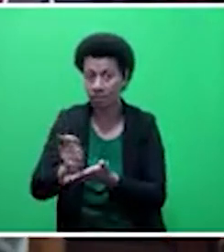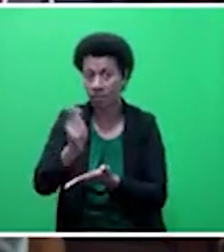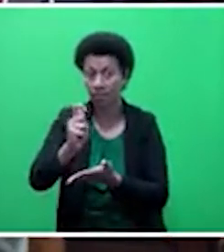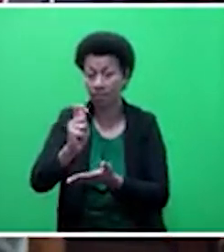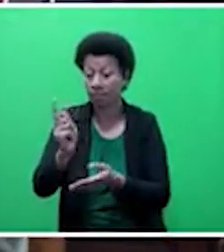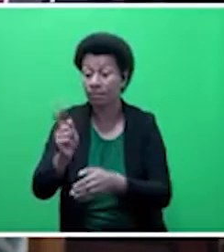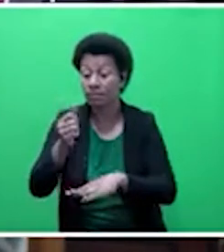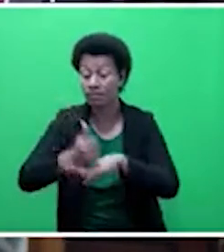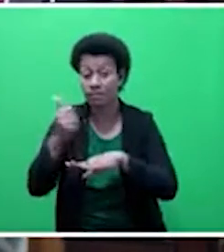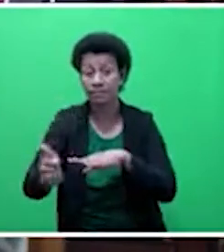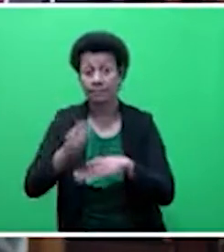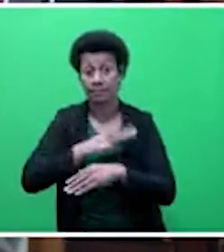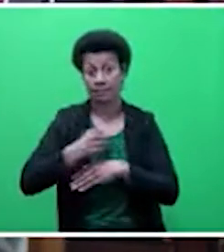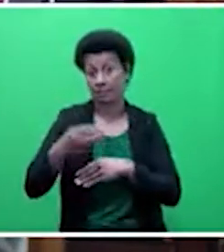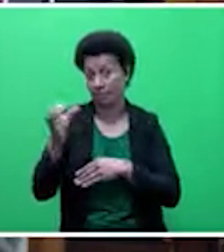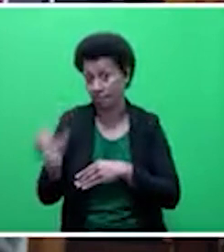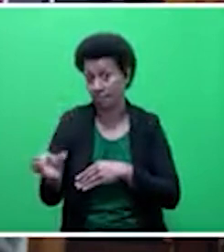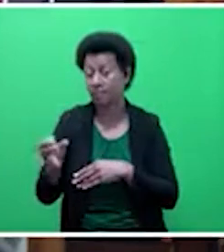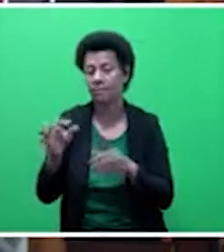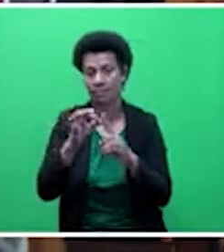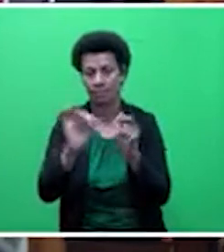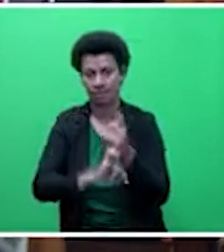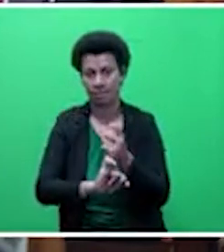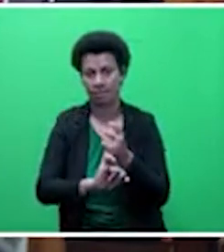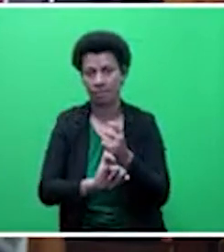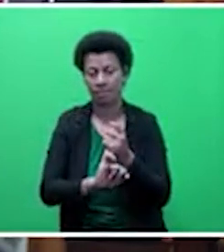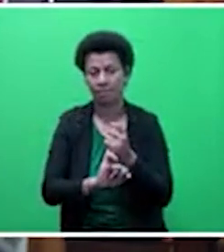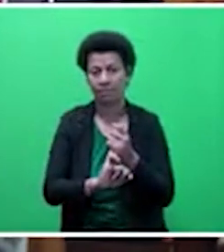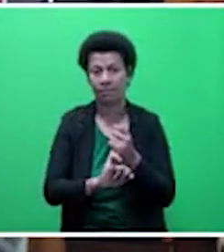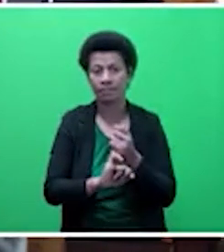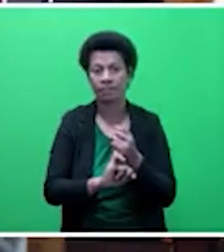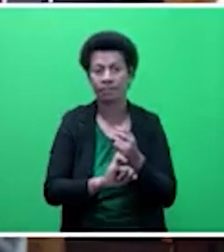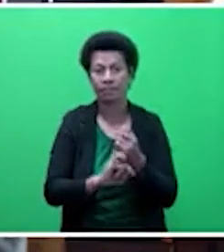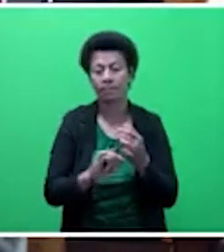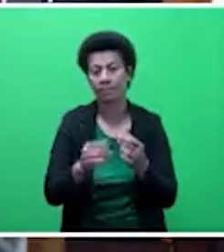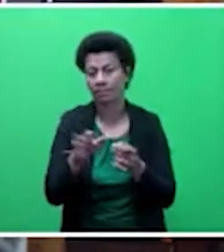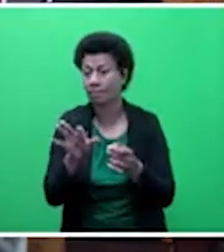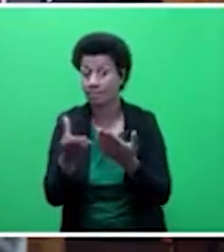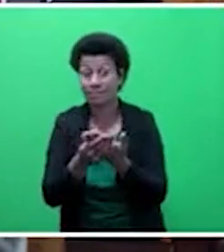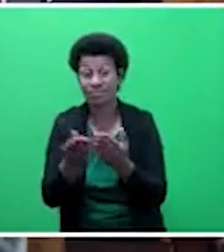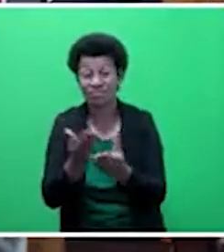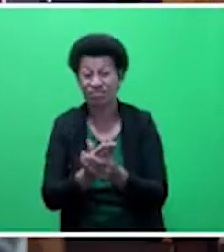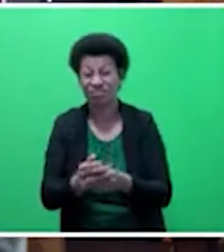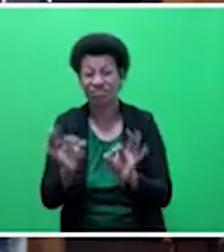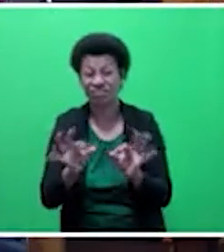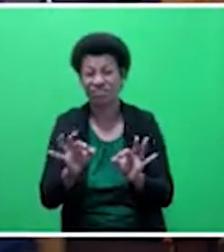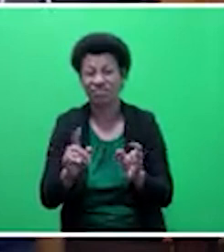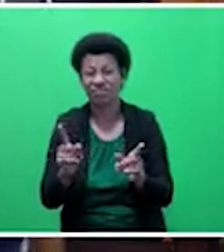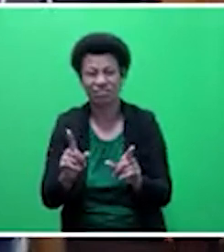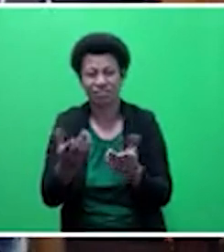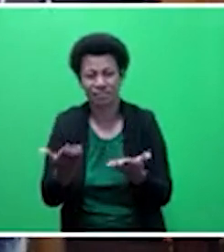government, including ministers, including permanent secretaries. They don't come to Parliament with clean hands. Mr. Speaker, sir,